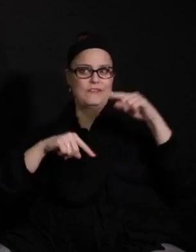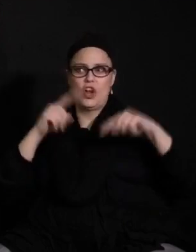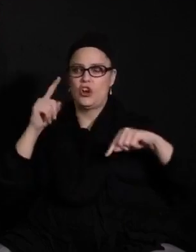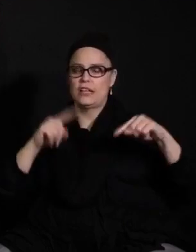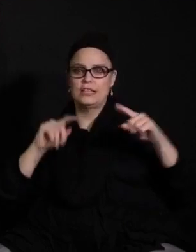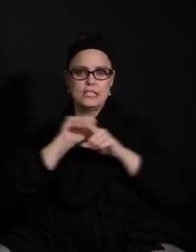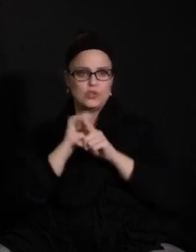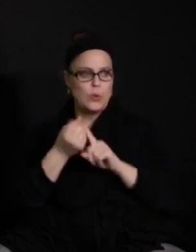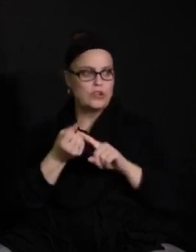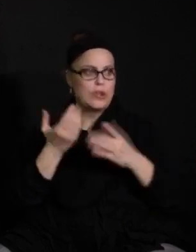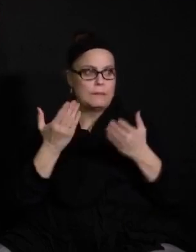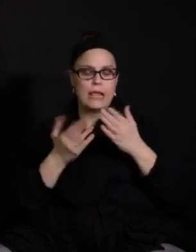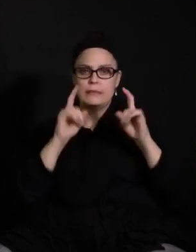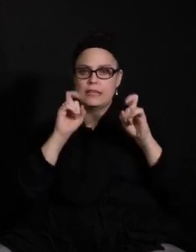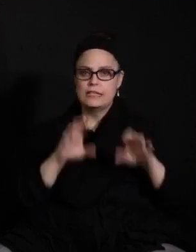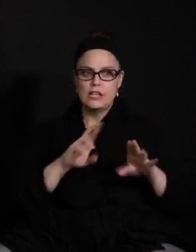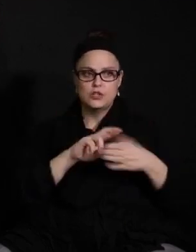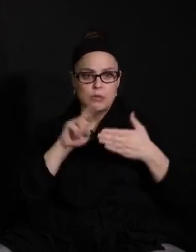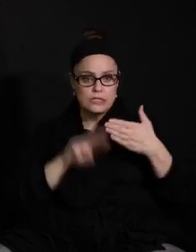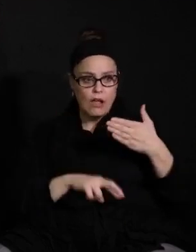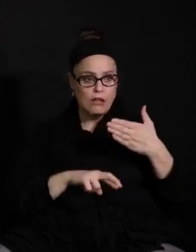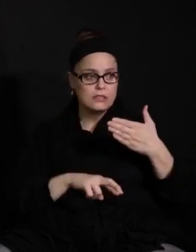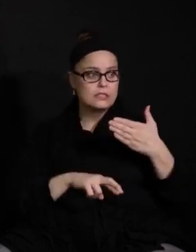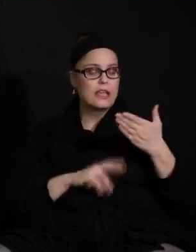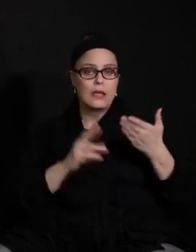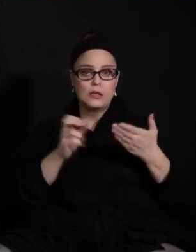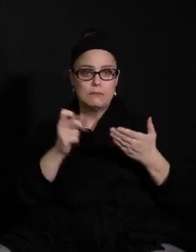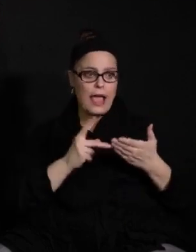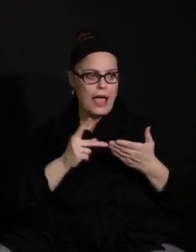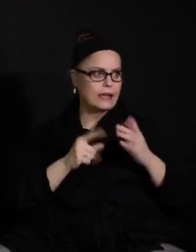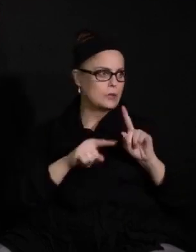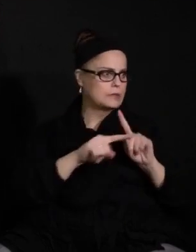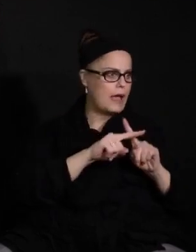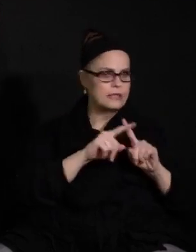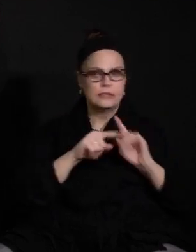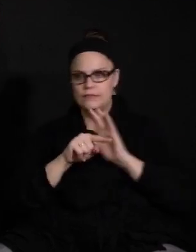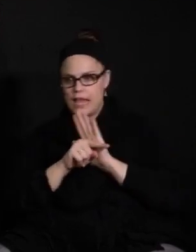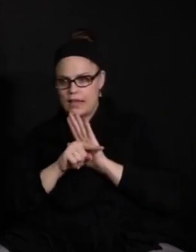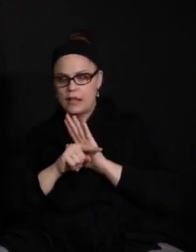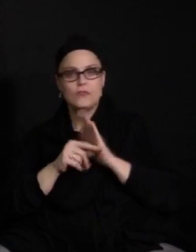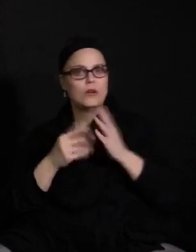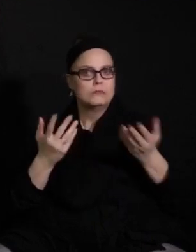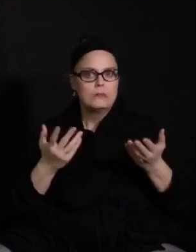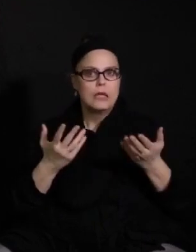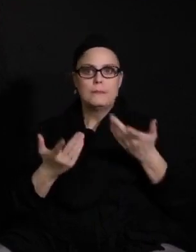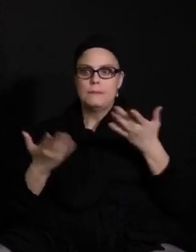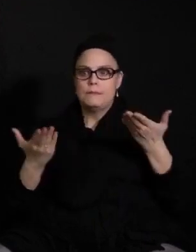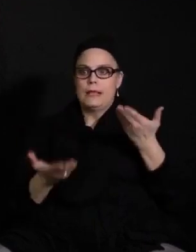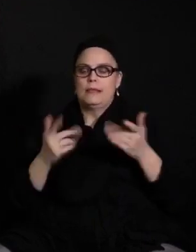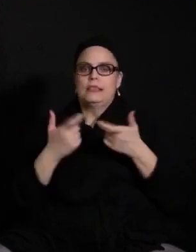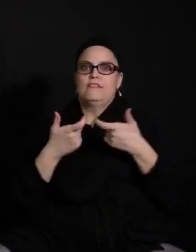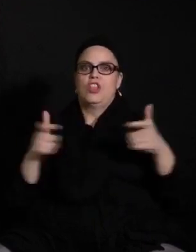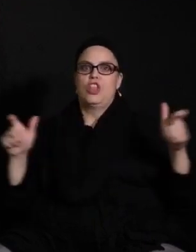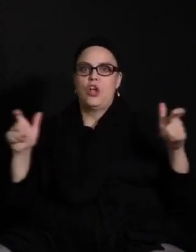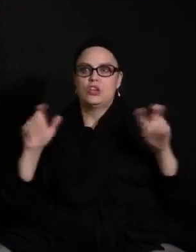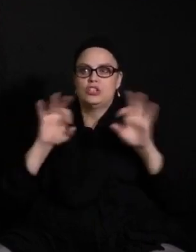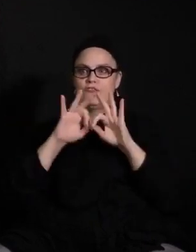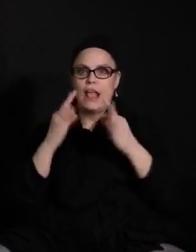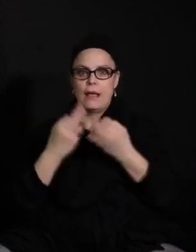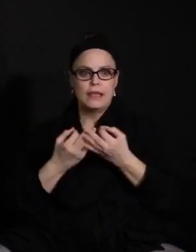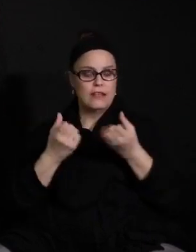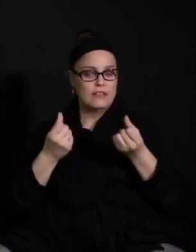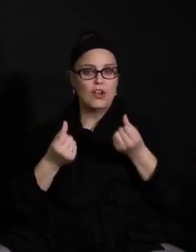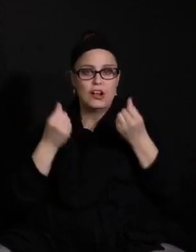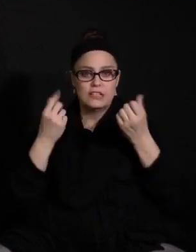result to come back. Maybe a test result came back and it was positive or negative. Maybe they have a large family. And because of that, there's